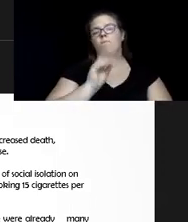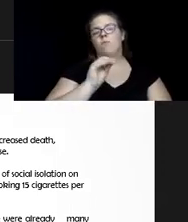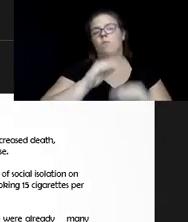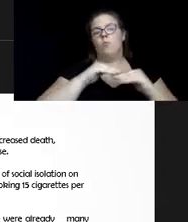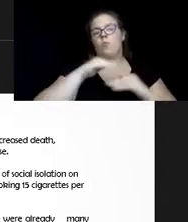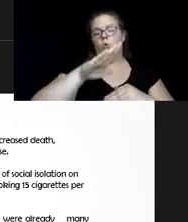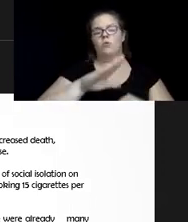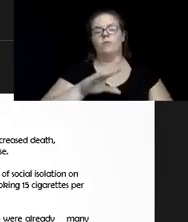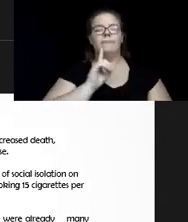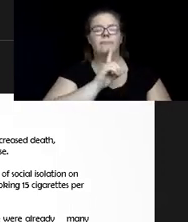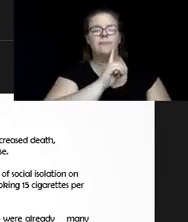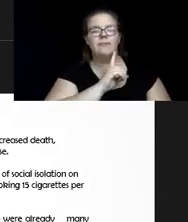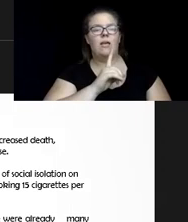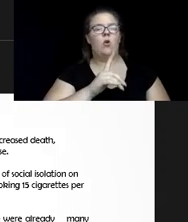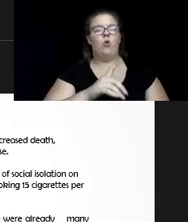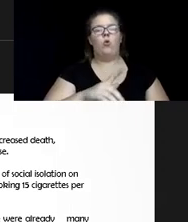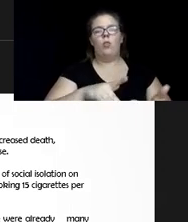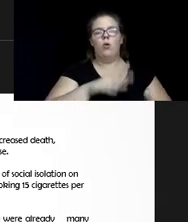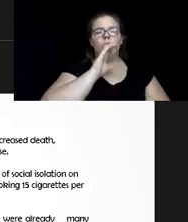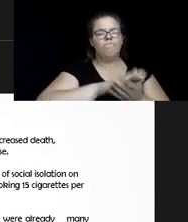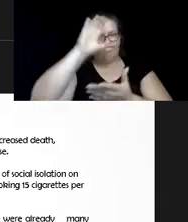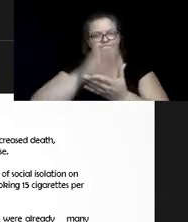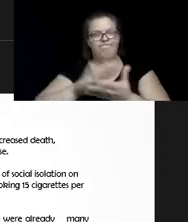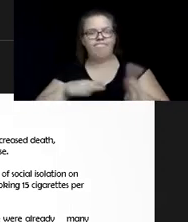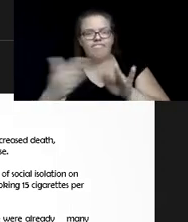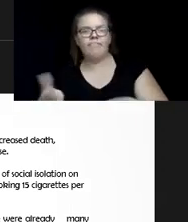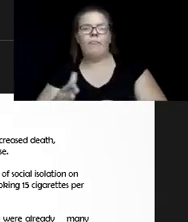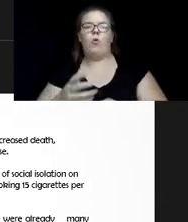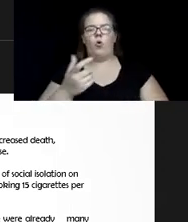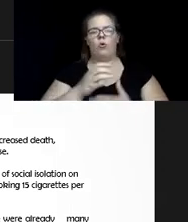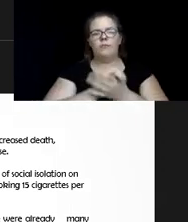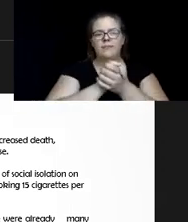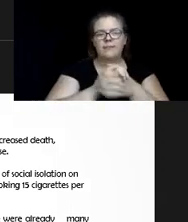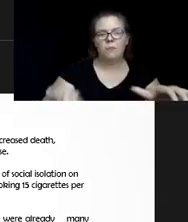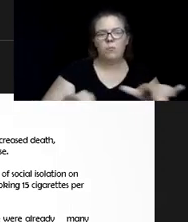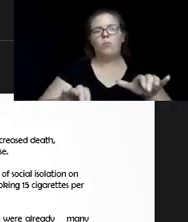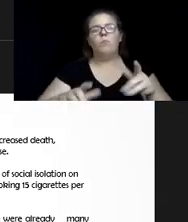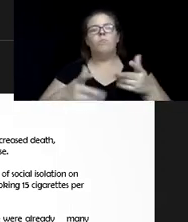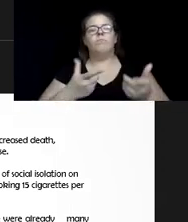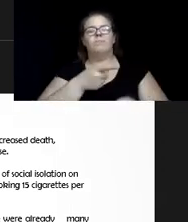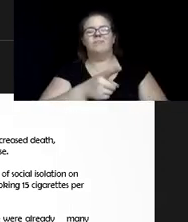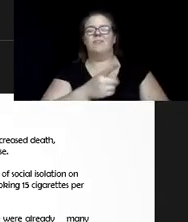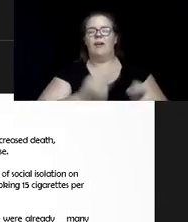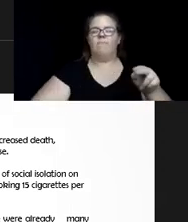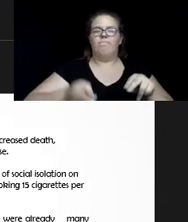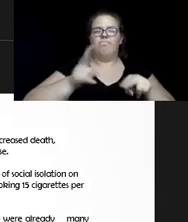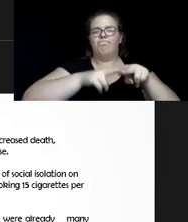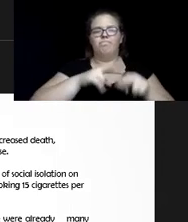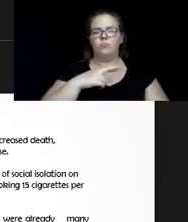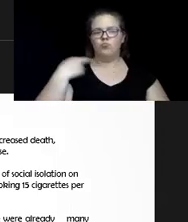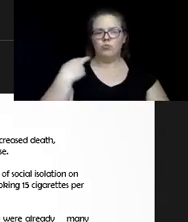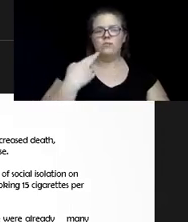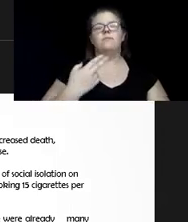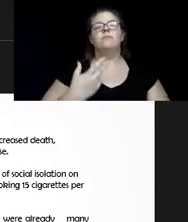single, widowed, separated, and divorced clients are at greater risk. And I saw this time and time again during COVID, when we would talk about social